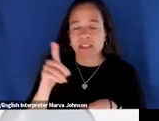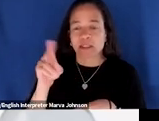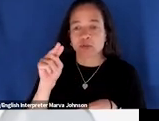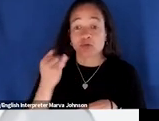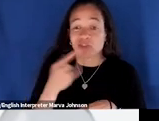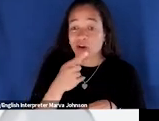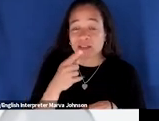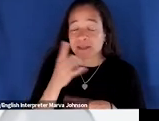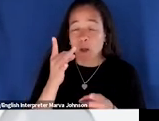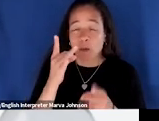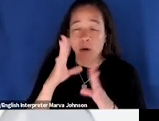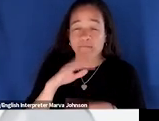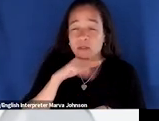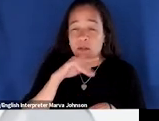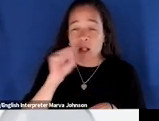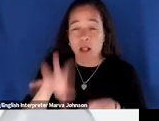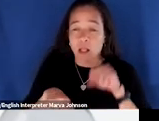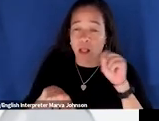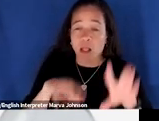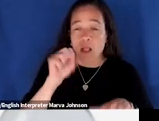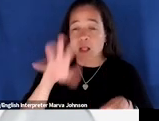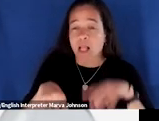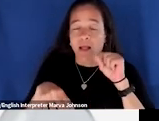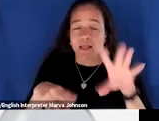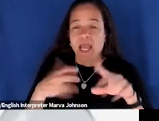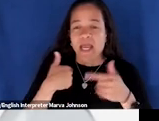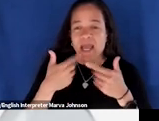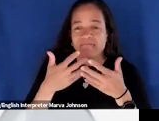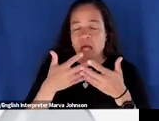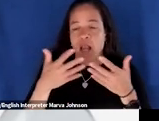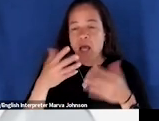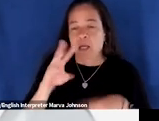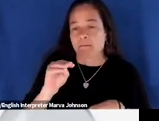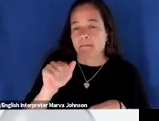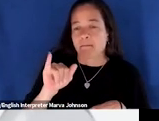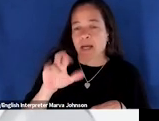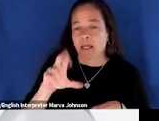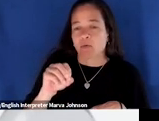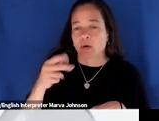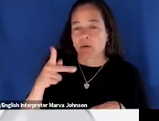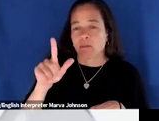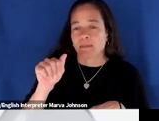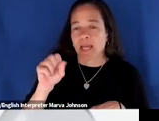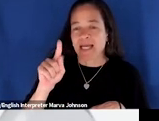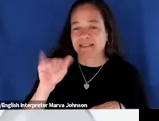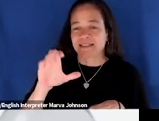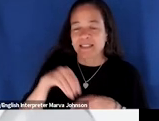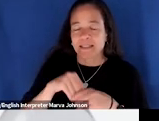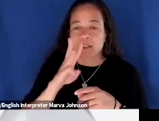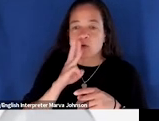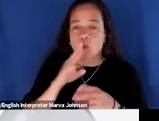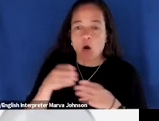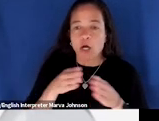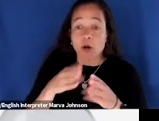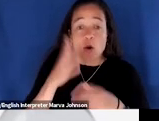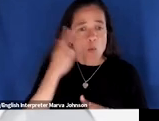ruckers researchers have found microplastics throughout the waterways um you know and i was saying to the students why doesn't smart water do an ad like this